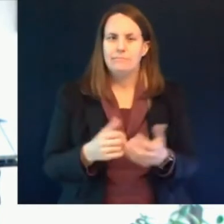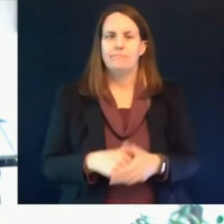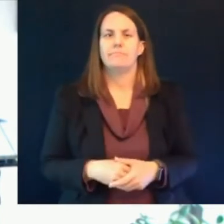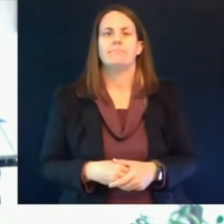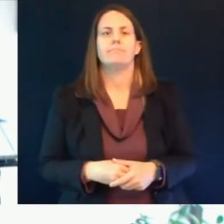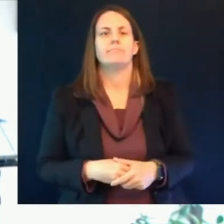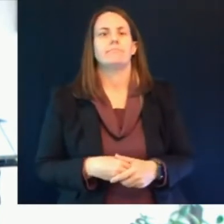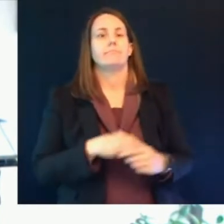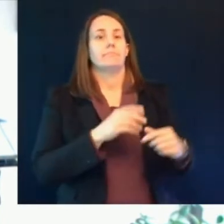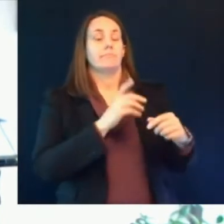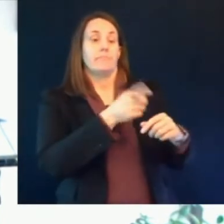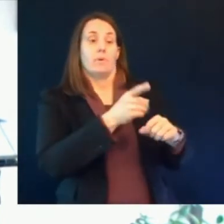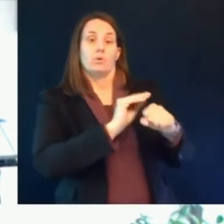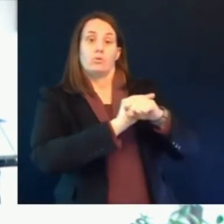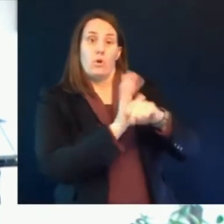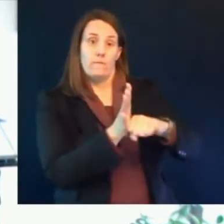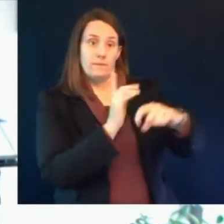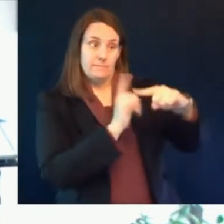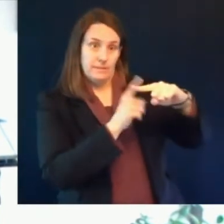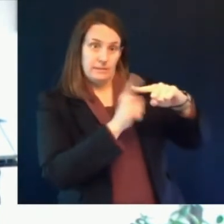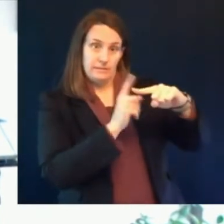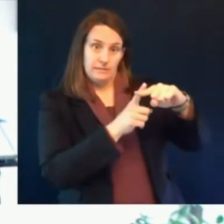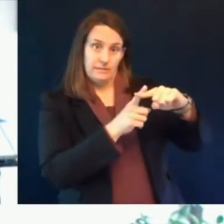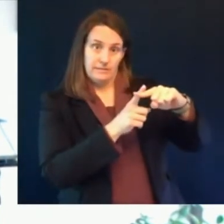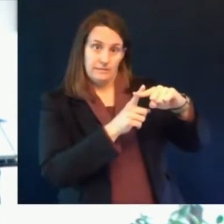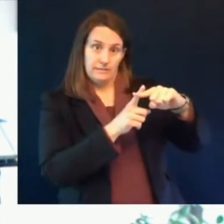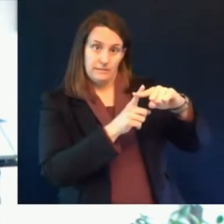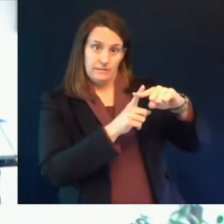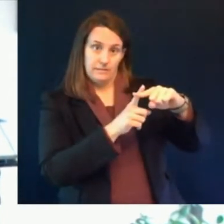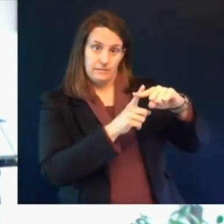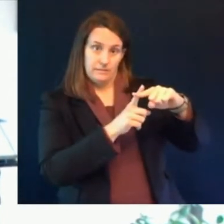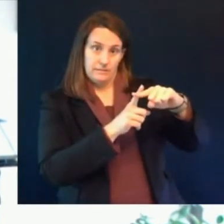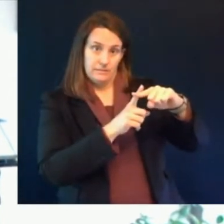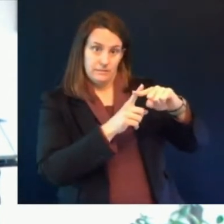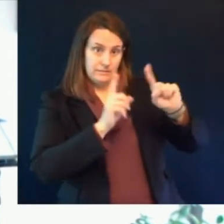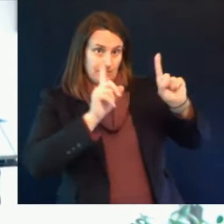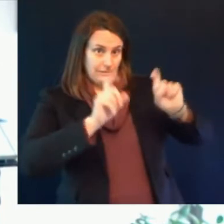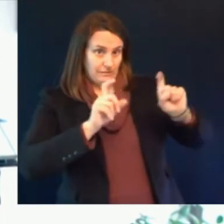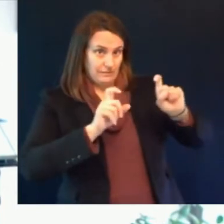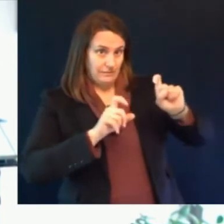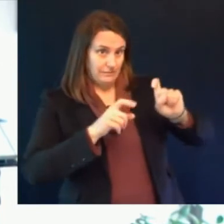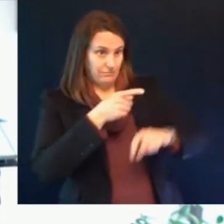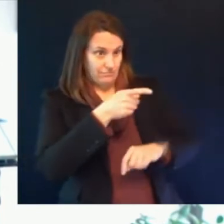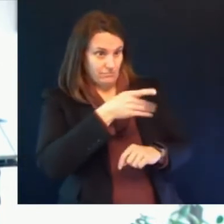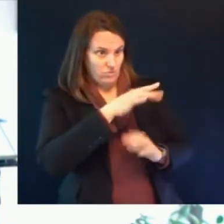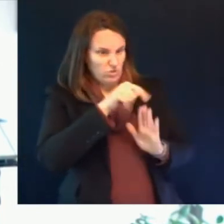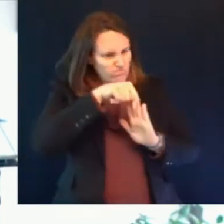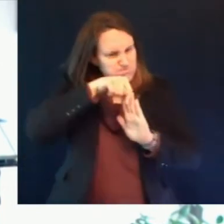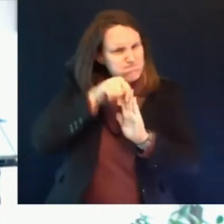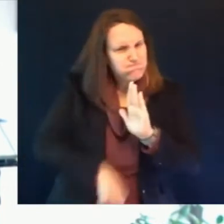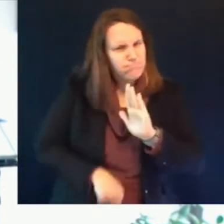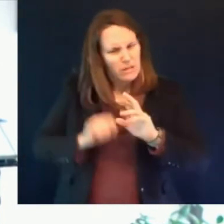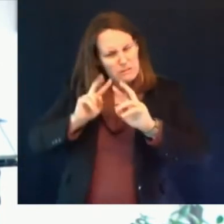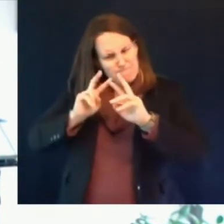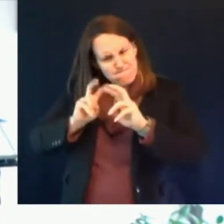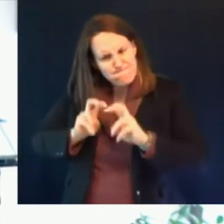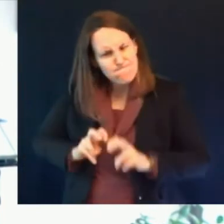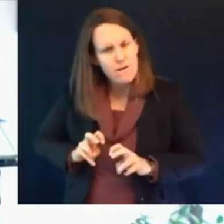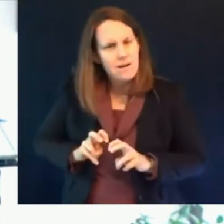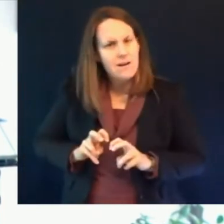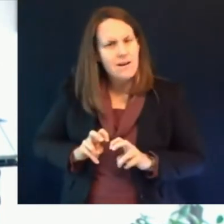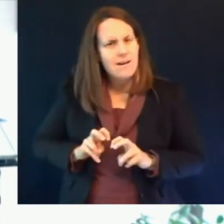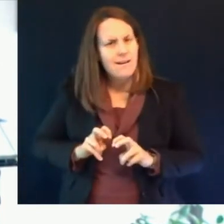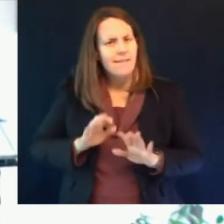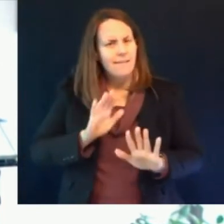for whole genome sequencing is showing that a growing proportion are the more highly transmissible